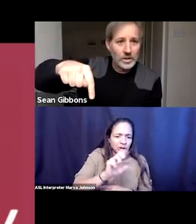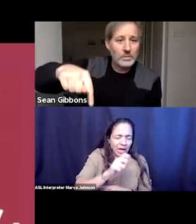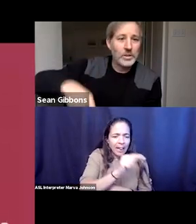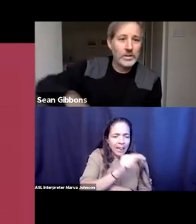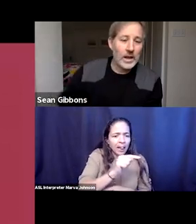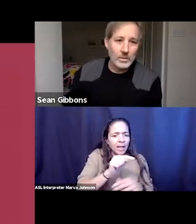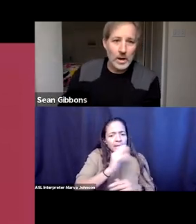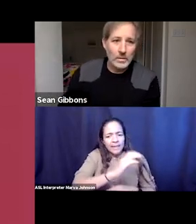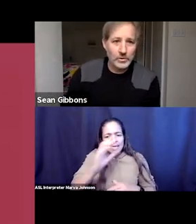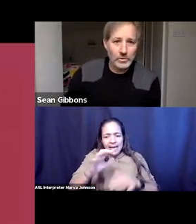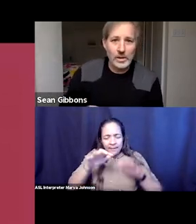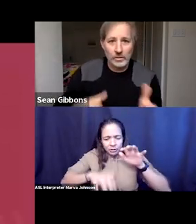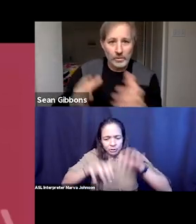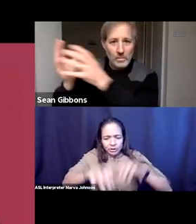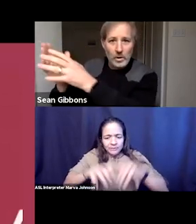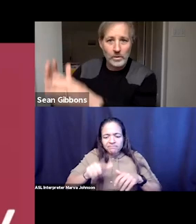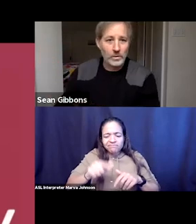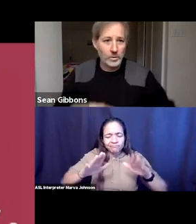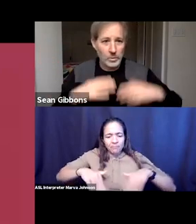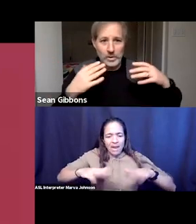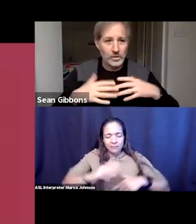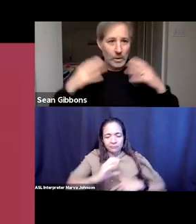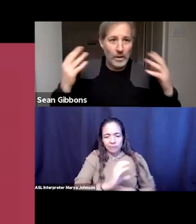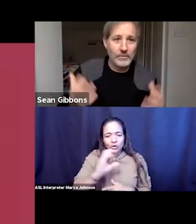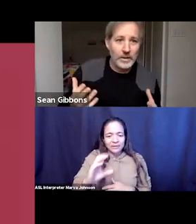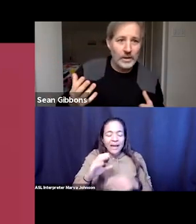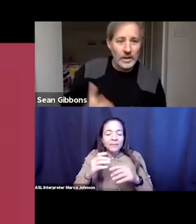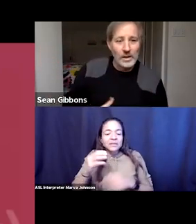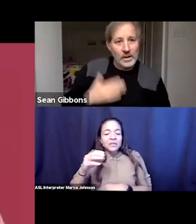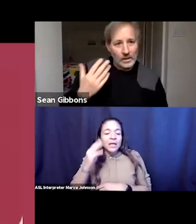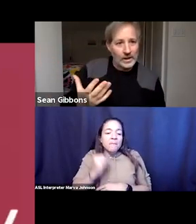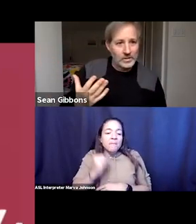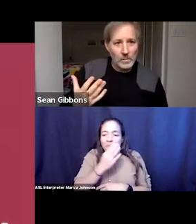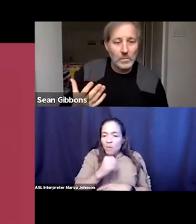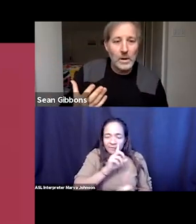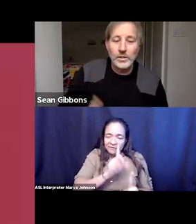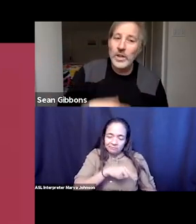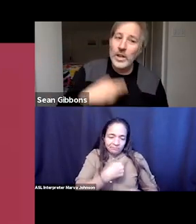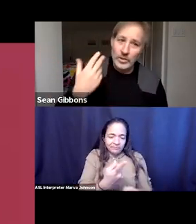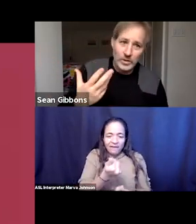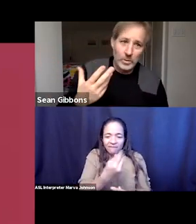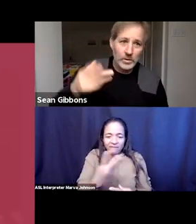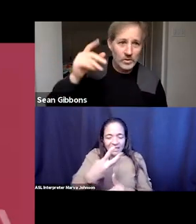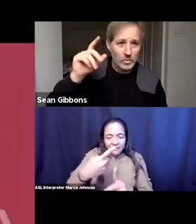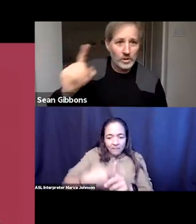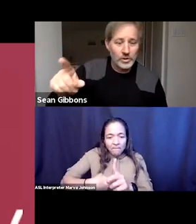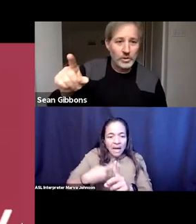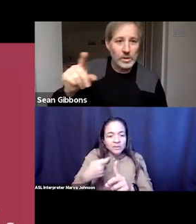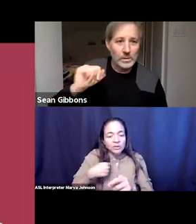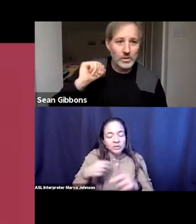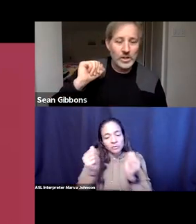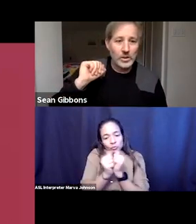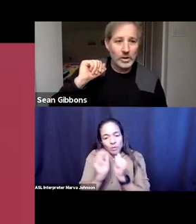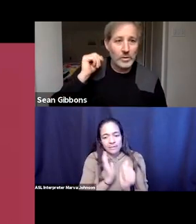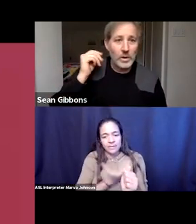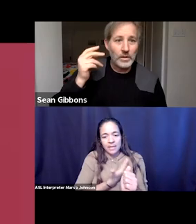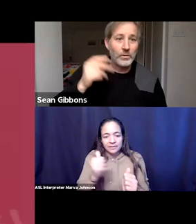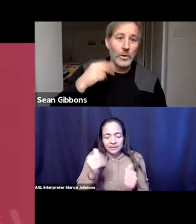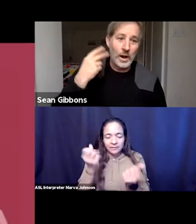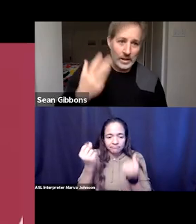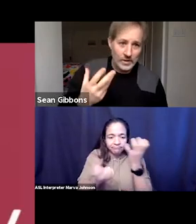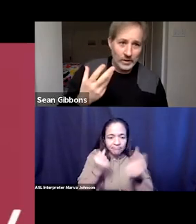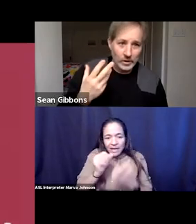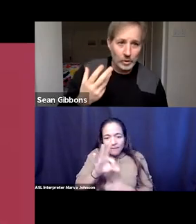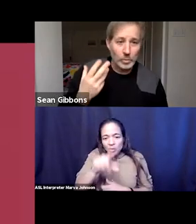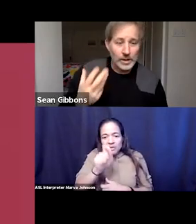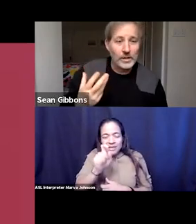can find closed captioning down at the bottom of your screen and our friend marva who's with us throughout v in the last couple of months she's with us as well so you'll be able to see her if you have